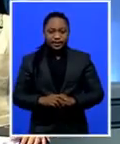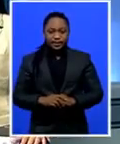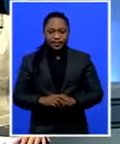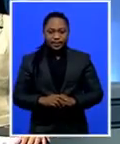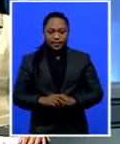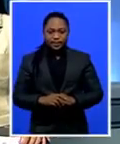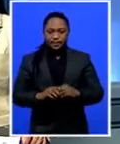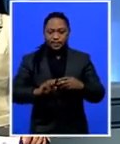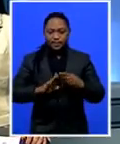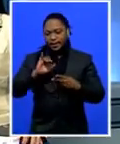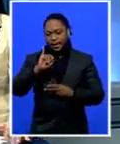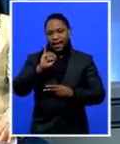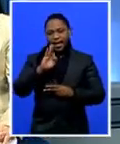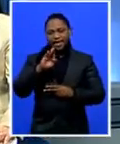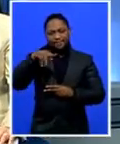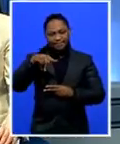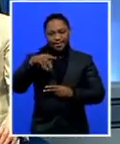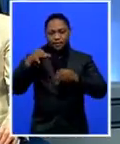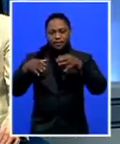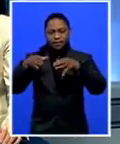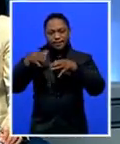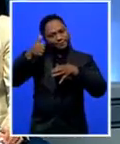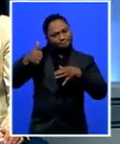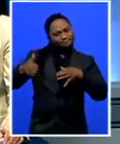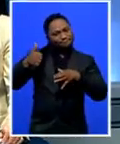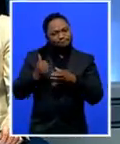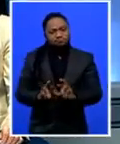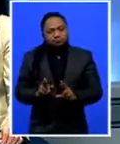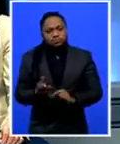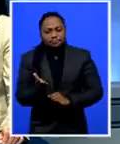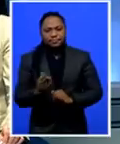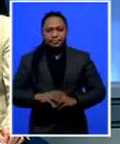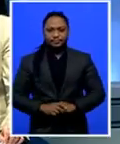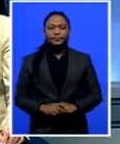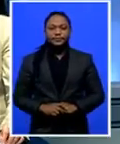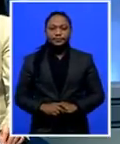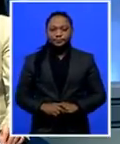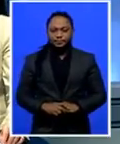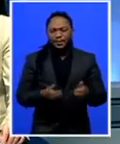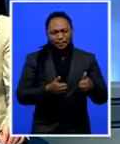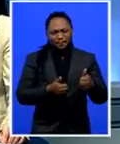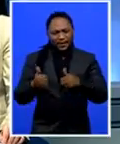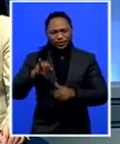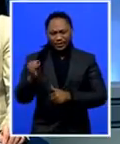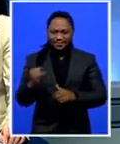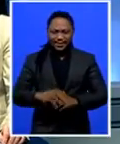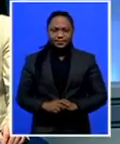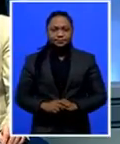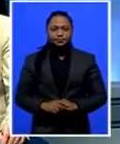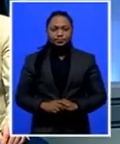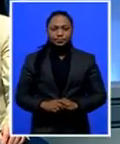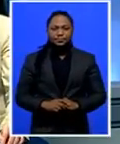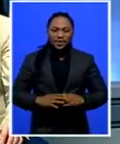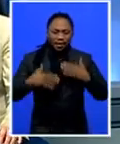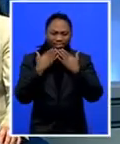Mangosutubu-Telezi, who is the president of the IFP Voting Live. Back to you, Leanne and Johannes Beck. All right,